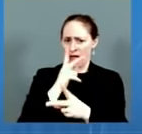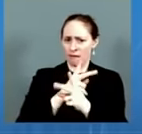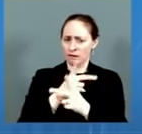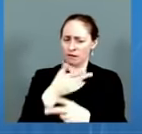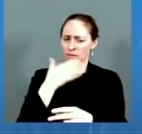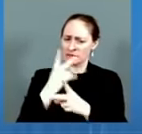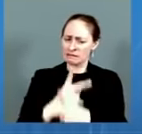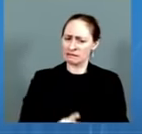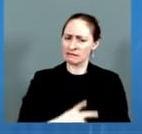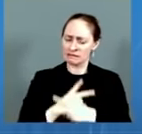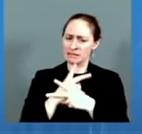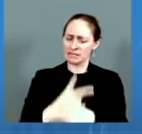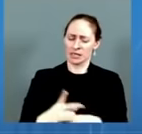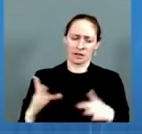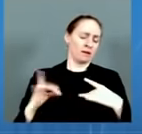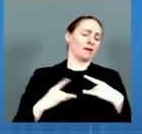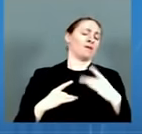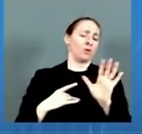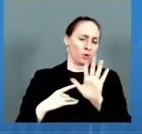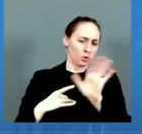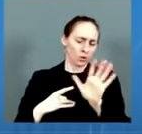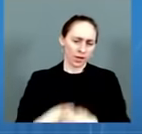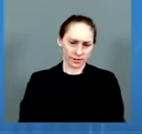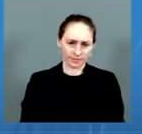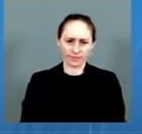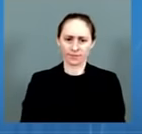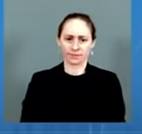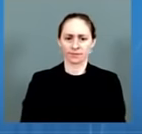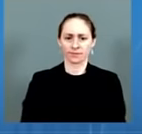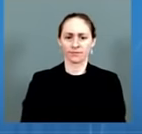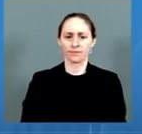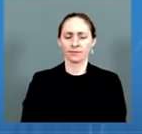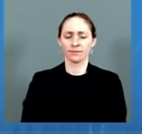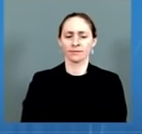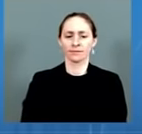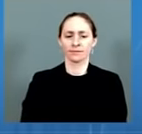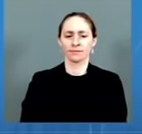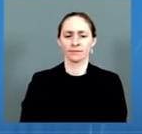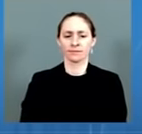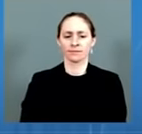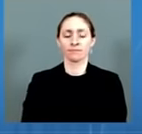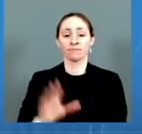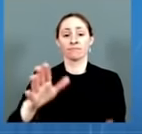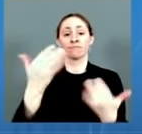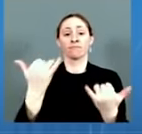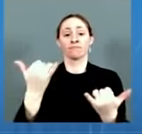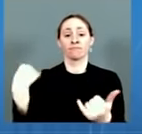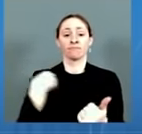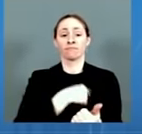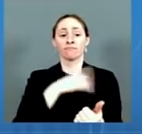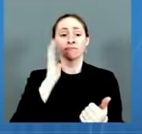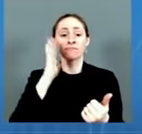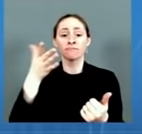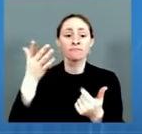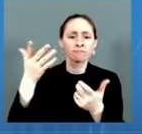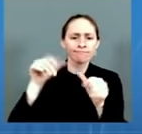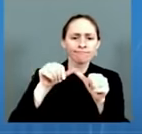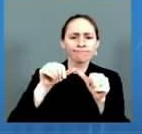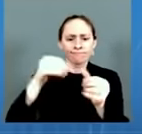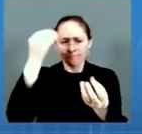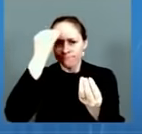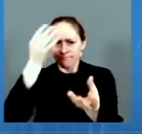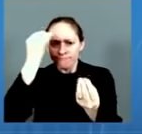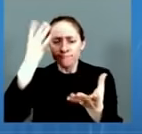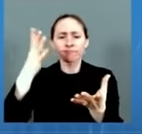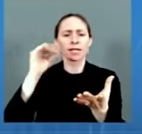data on COVID-19 vaccine and booster effectiveness among residents of CMS-certified long-term care